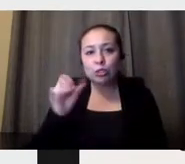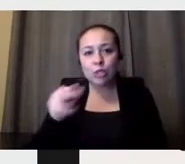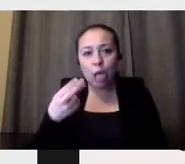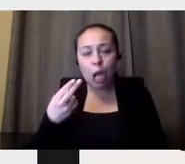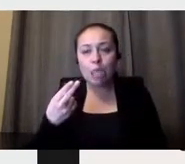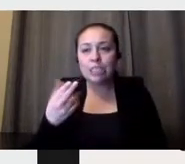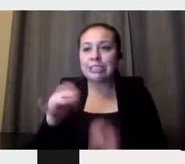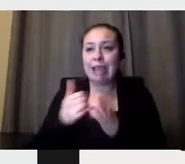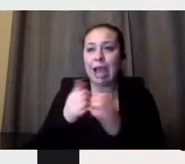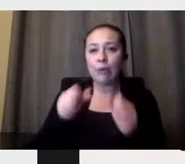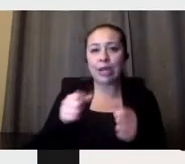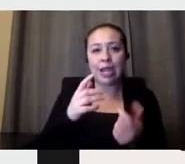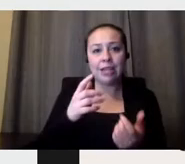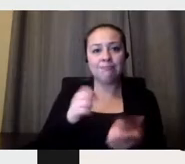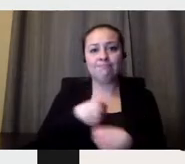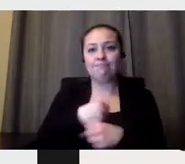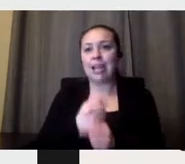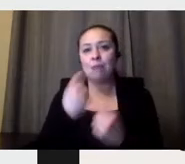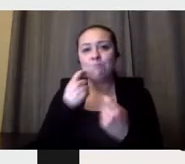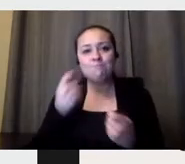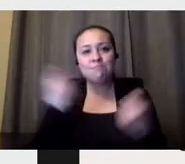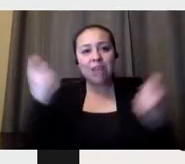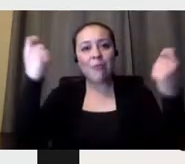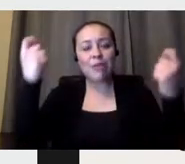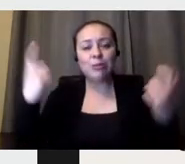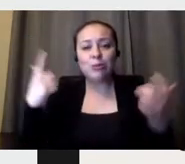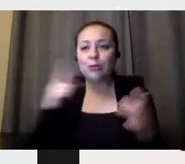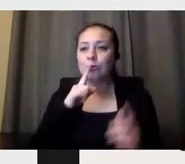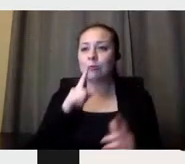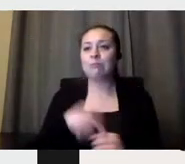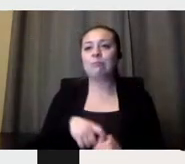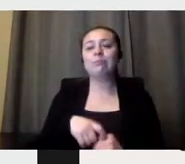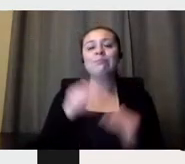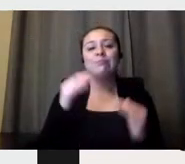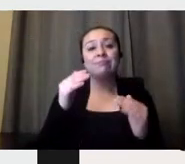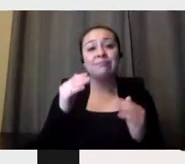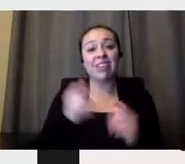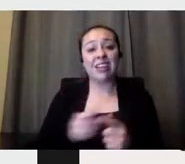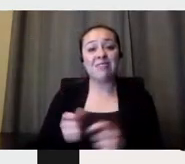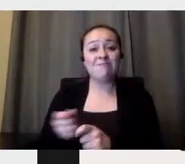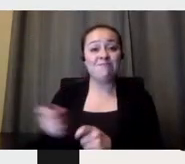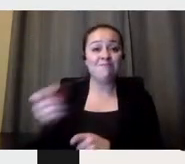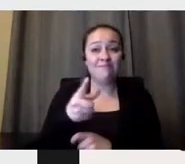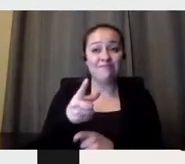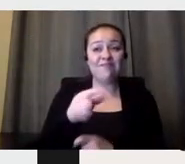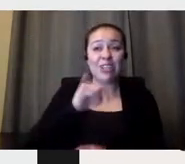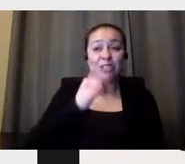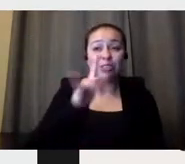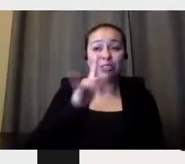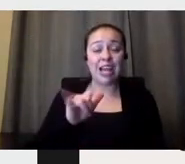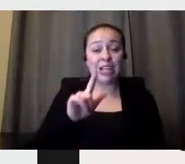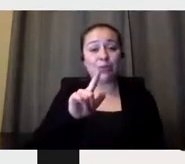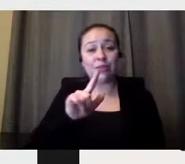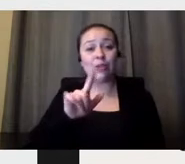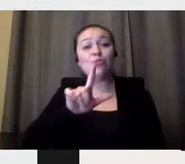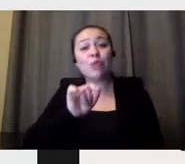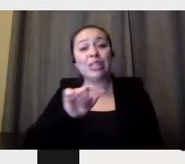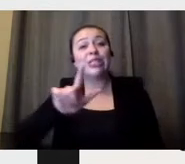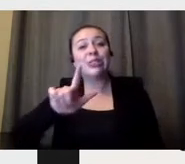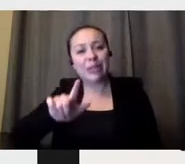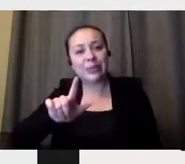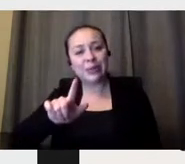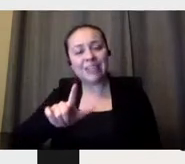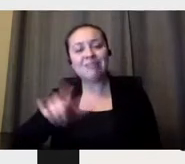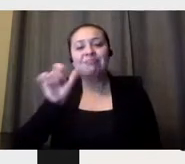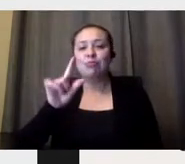in July, the next following year, the team was born. And that's when we joined forces with Juan